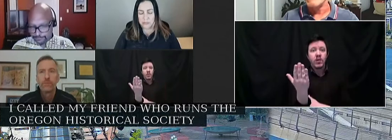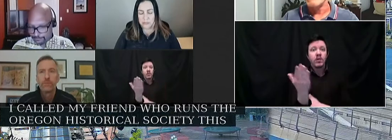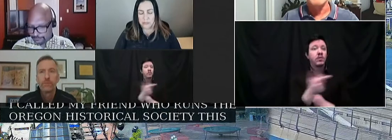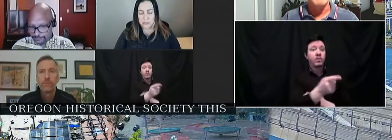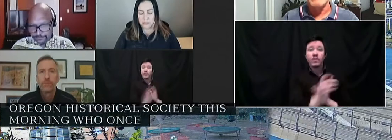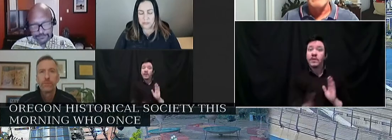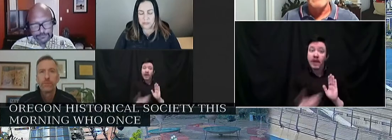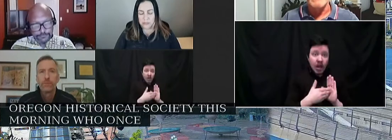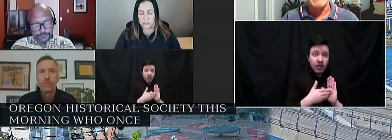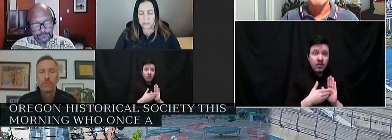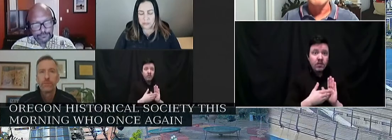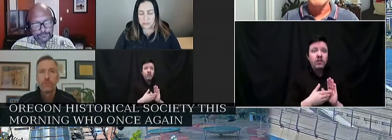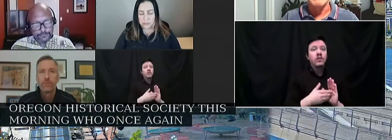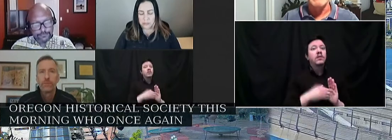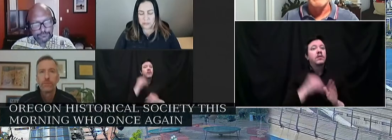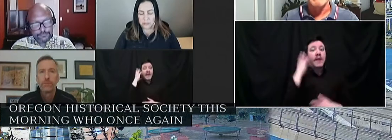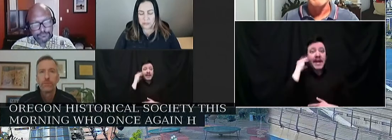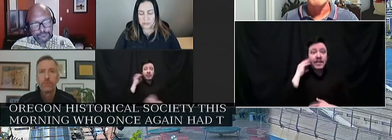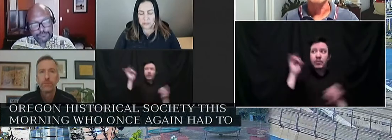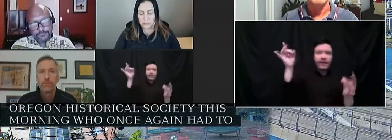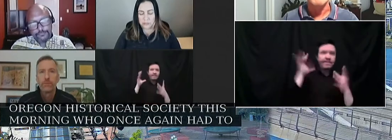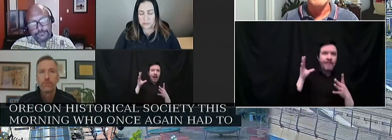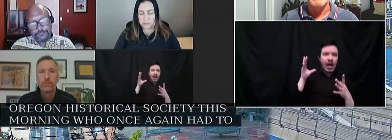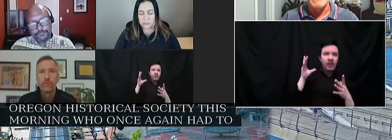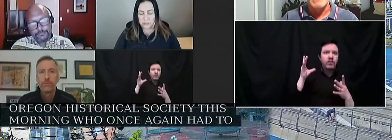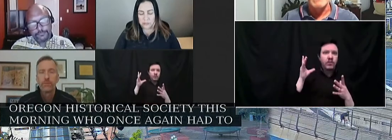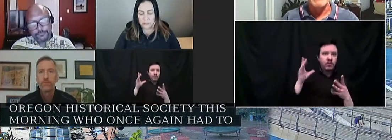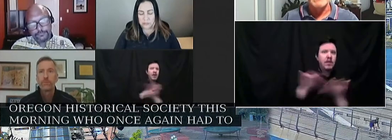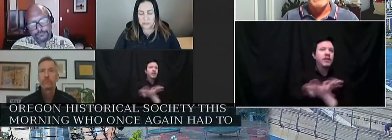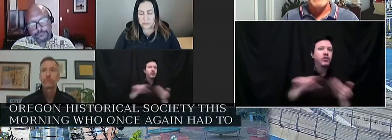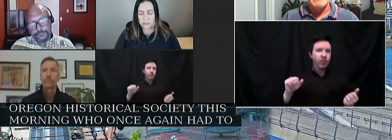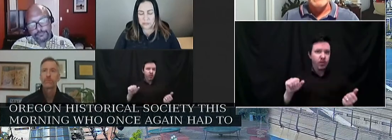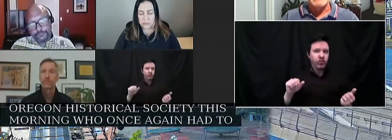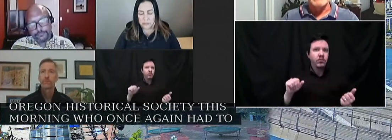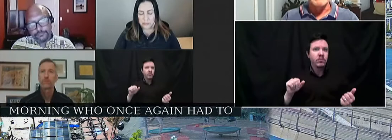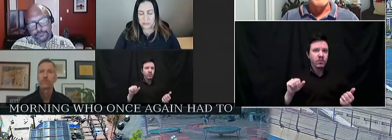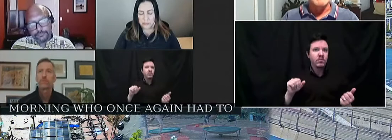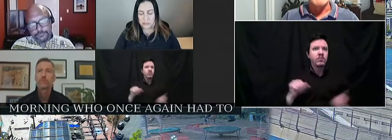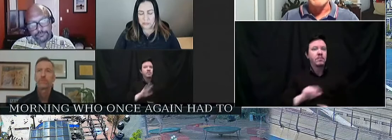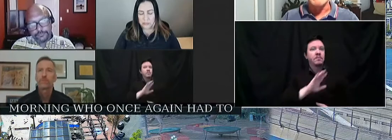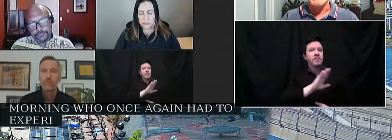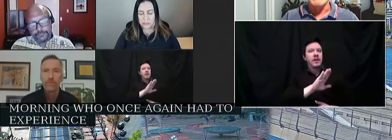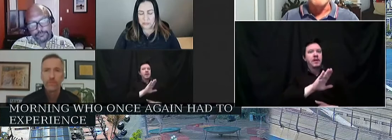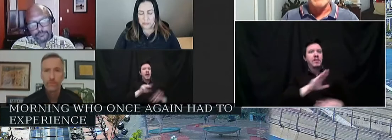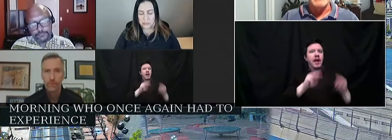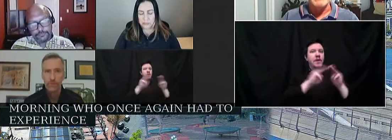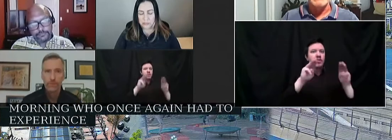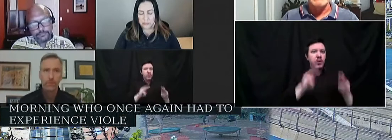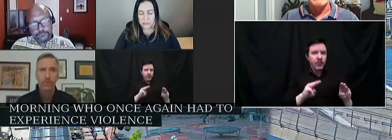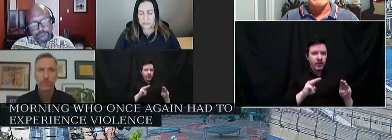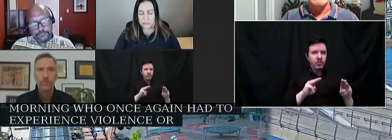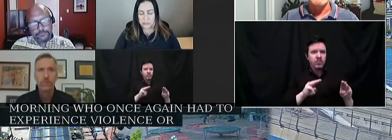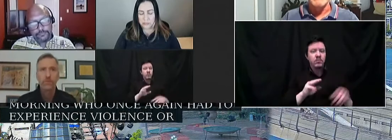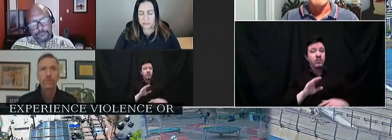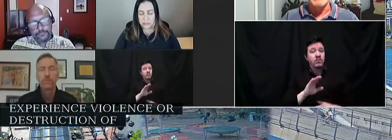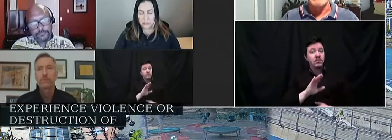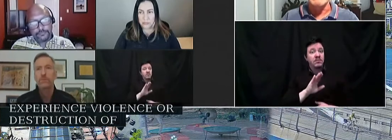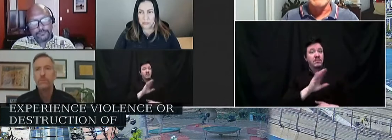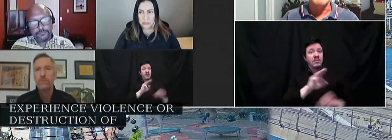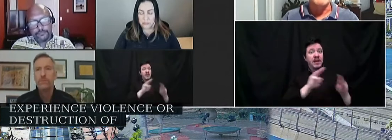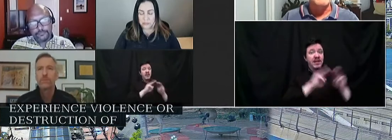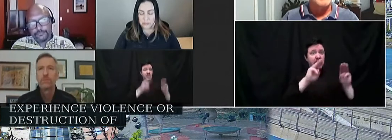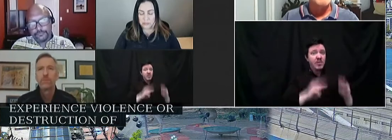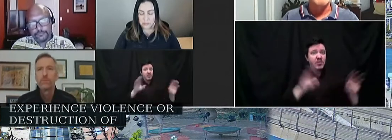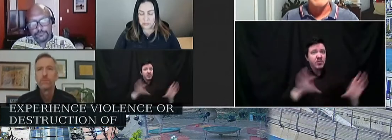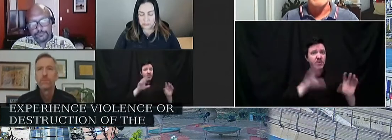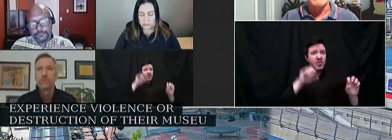to experience violence or destruction at their at their museum, which is doing a really fabulous